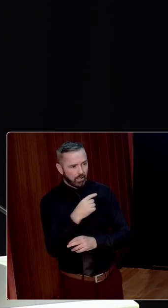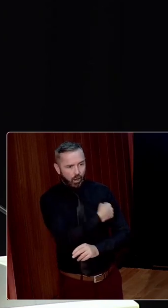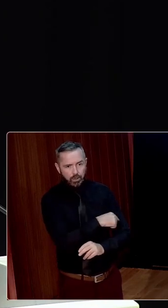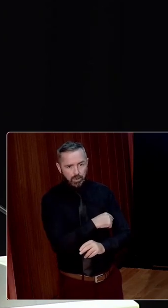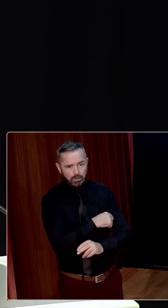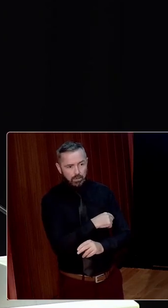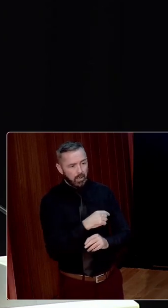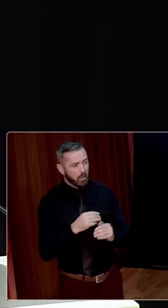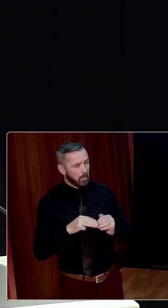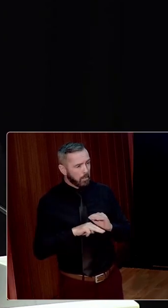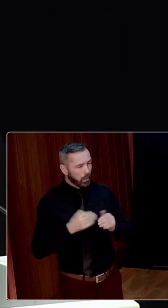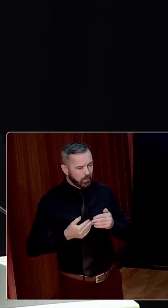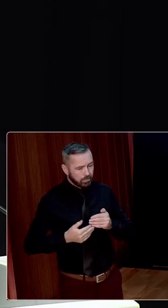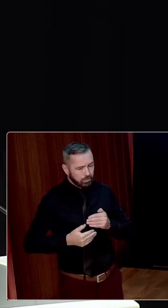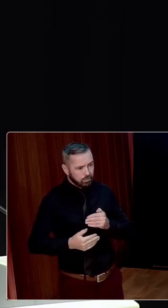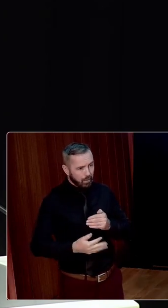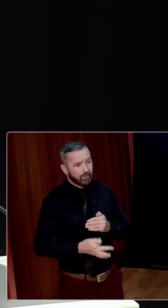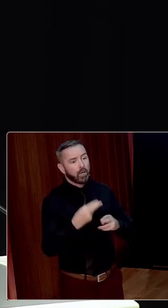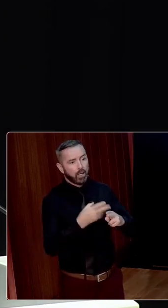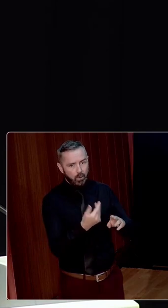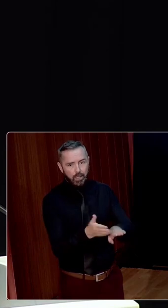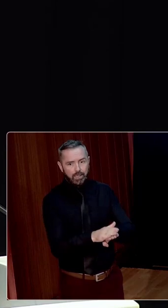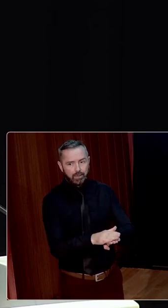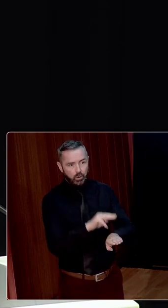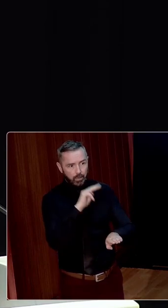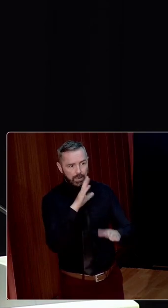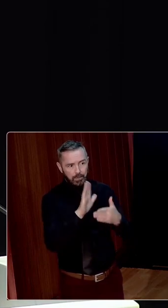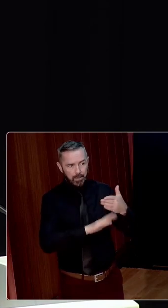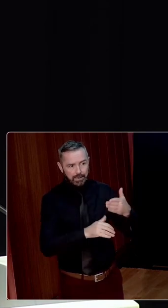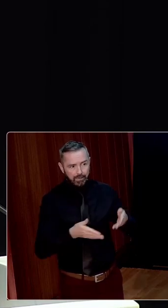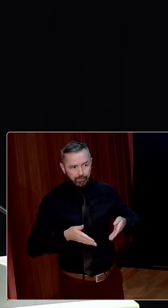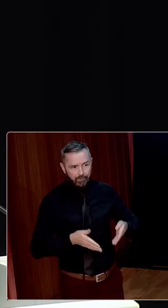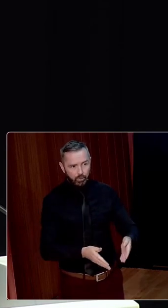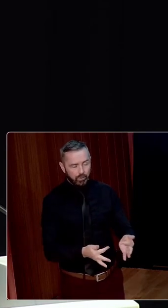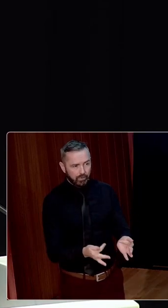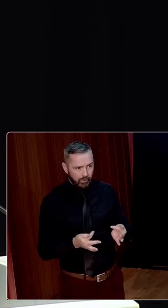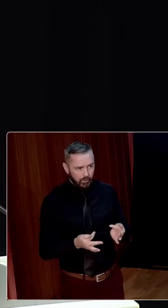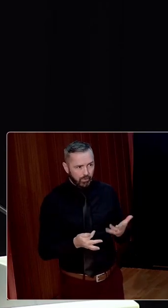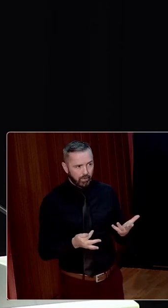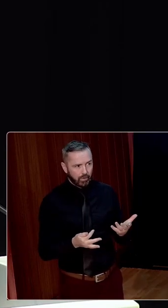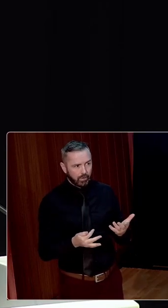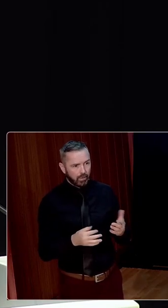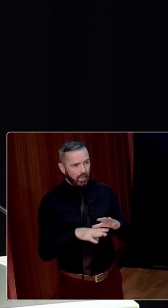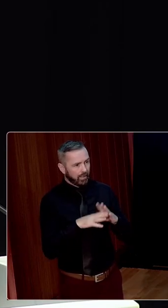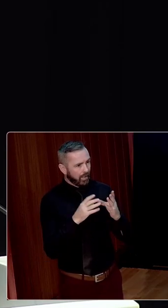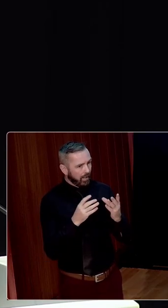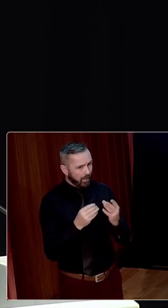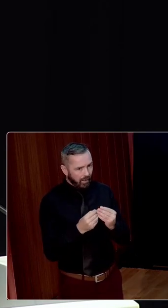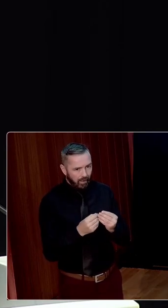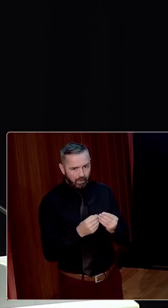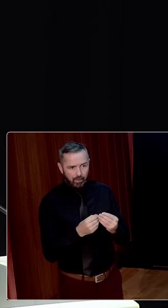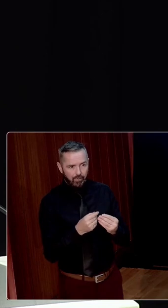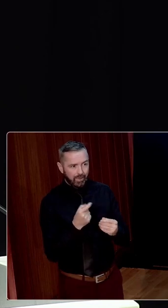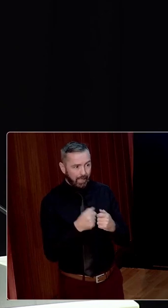death until months afterwards, meaning that she missed his funeral and all that that entailed in terms of coming to terms with her terrible loss.